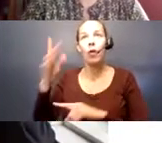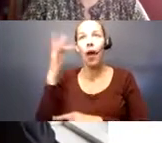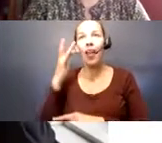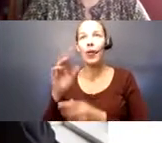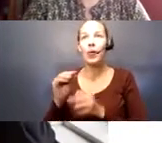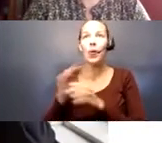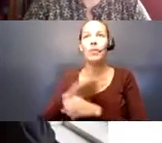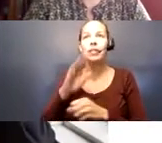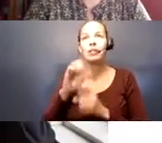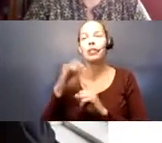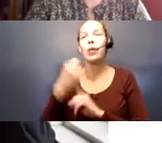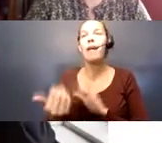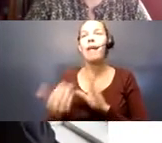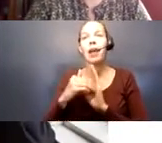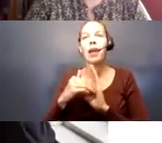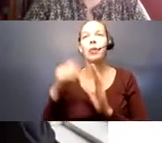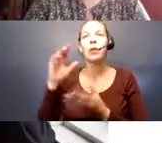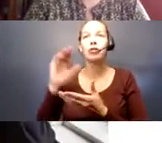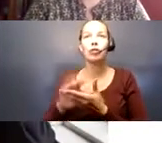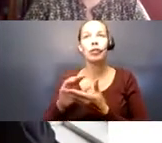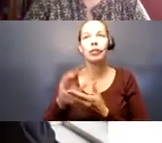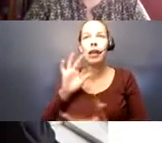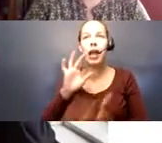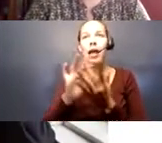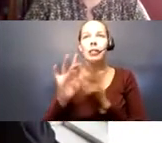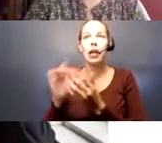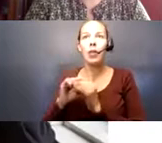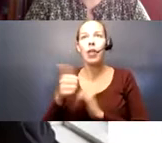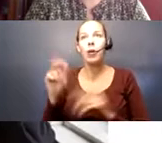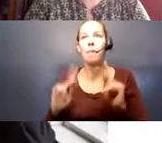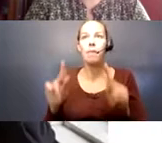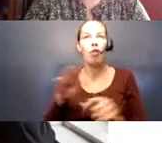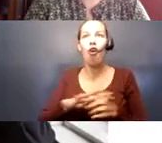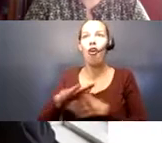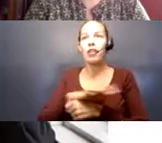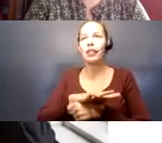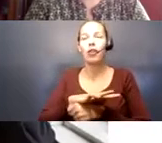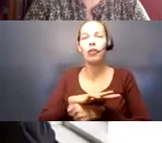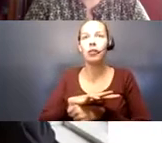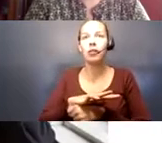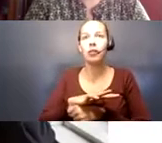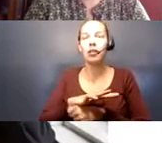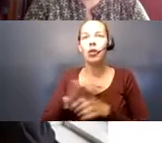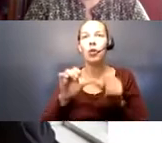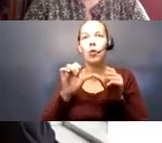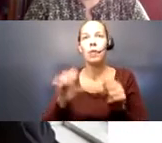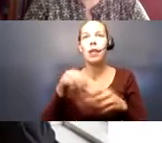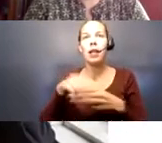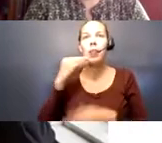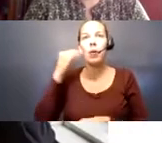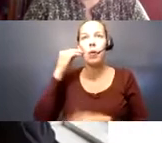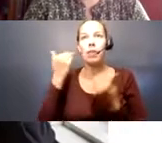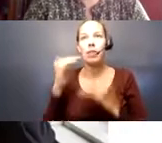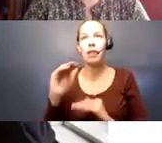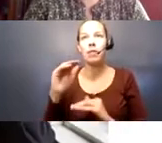So, again, we're decreasing contact with others in all these areas. They're remaining in the home. So, have limited